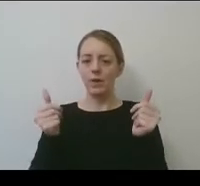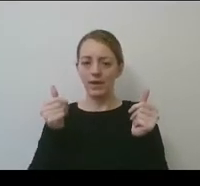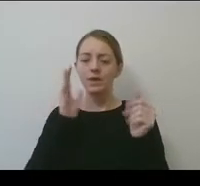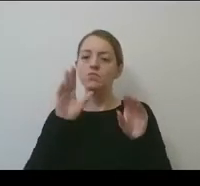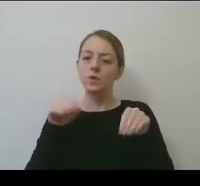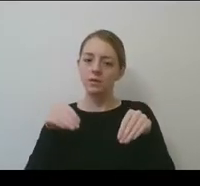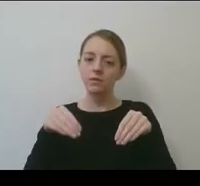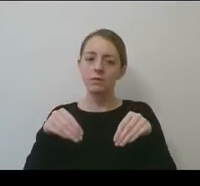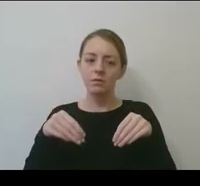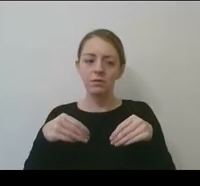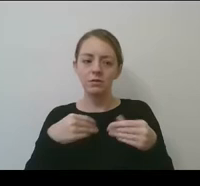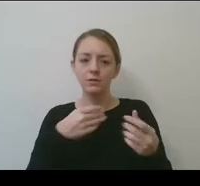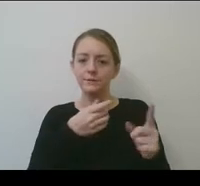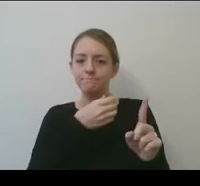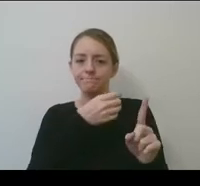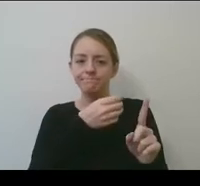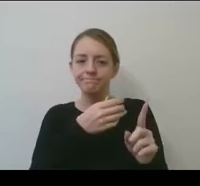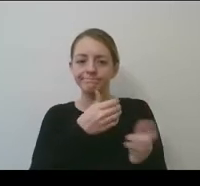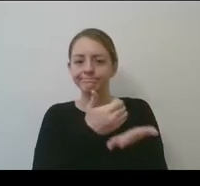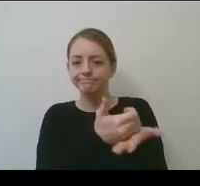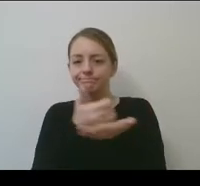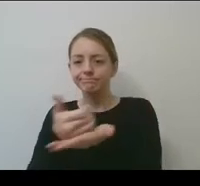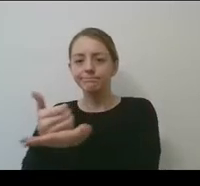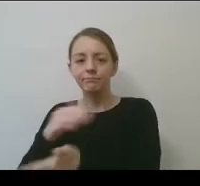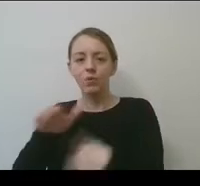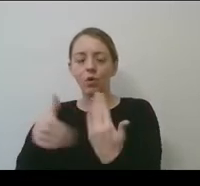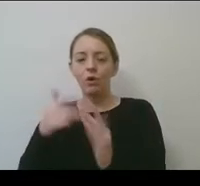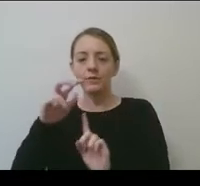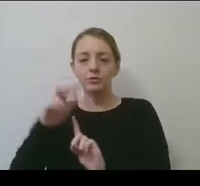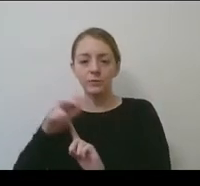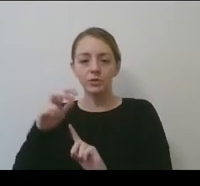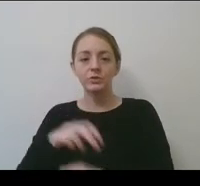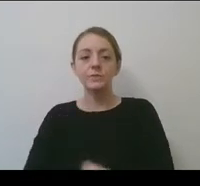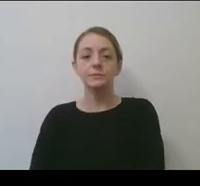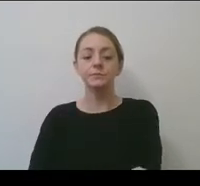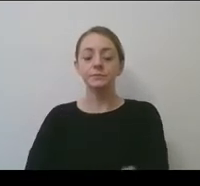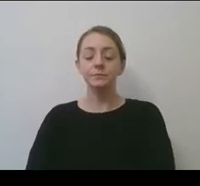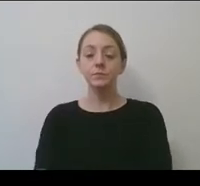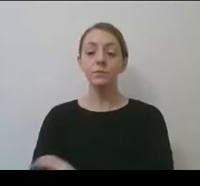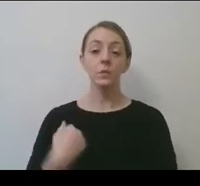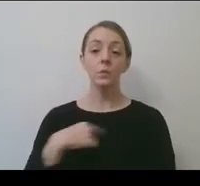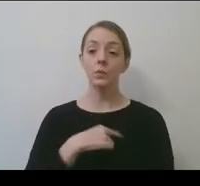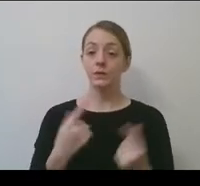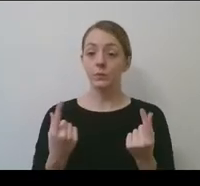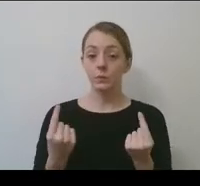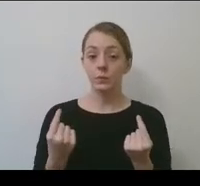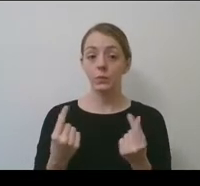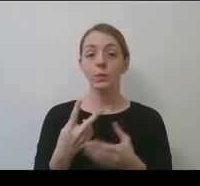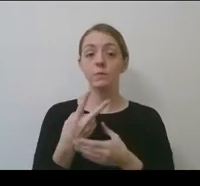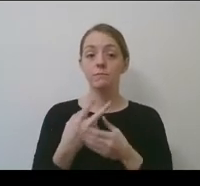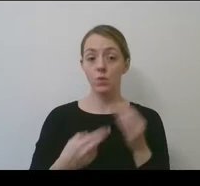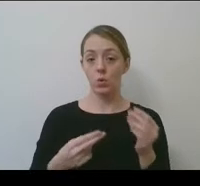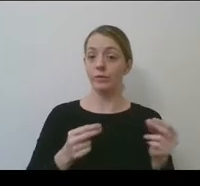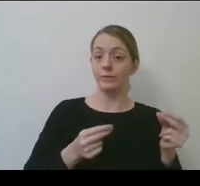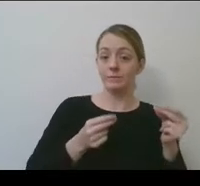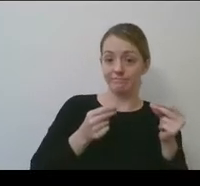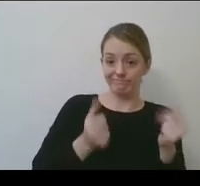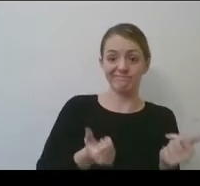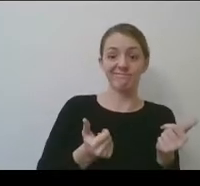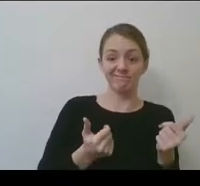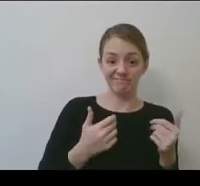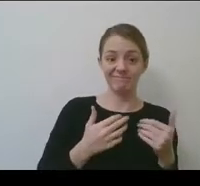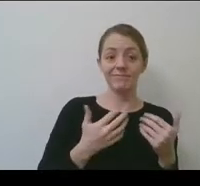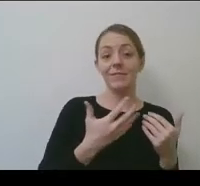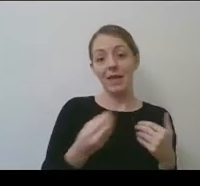favorably to all of the championships. So some of the things that we did was, both immediate and we've continued to, to do